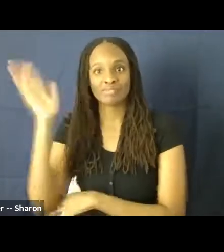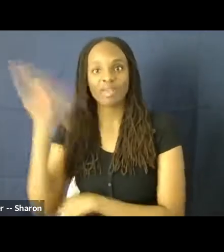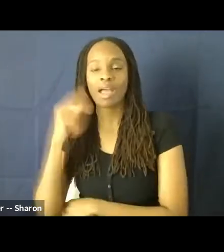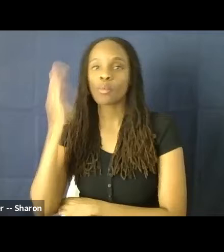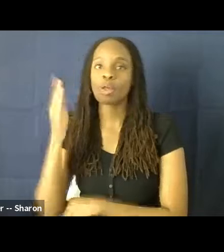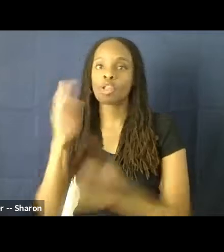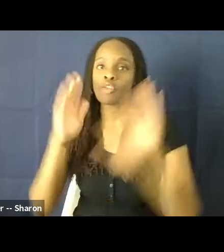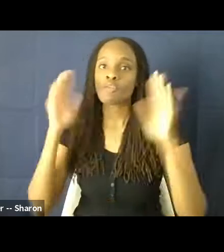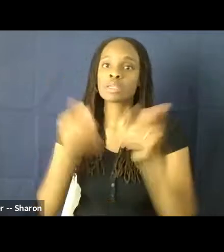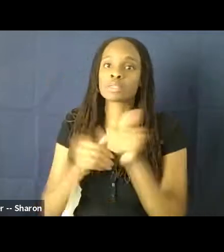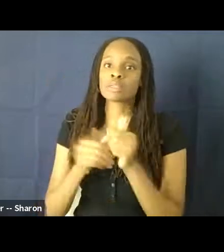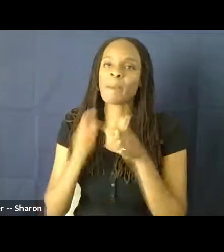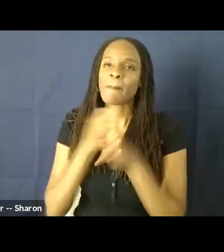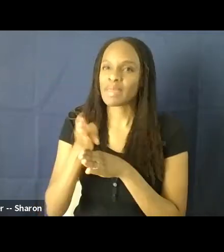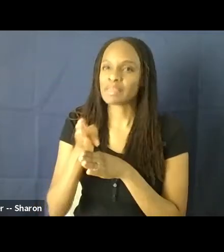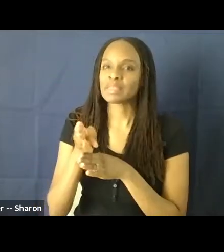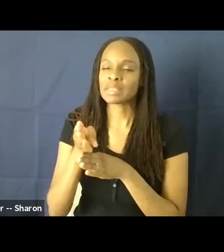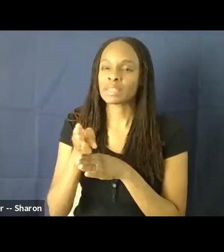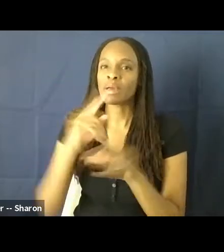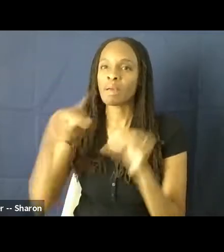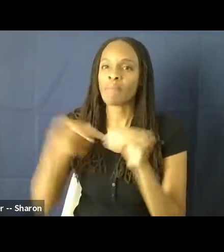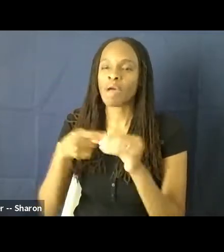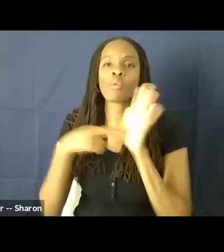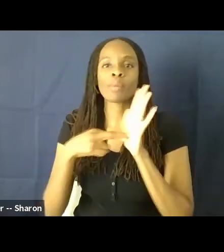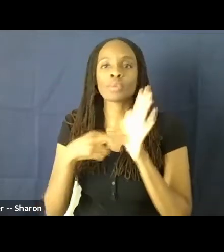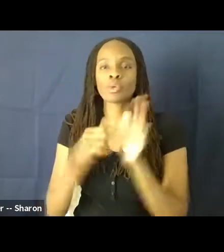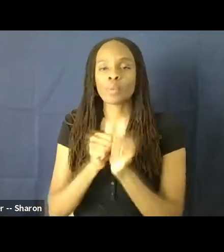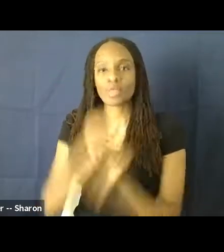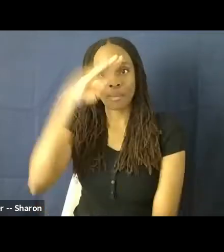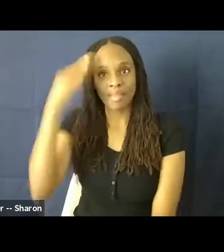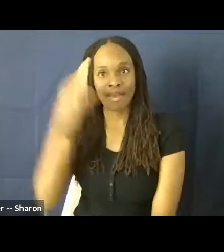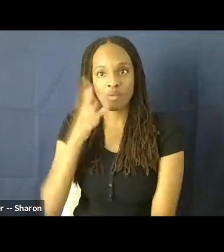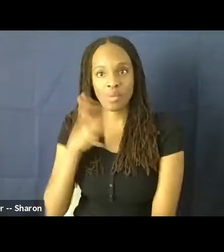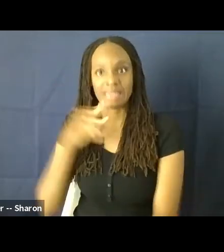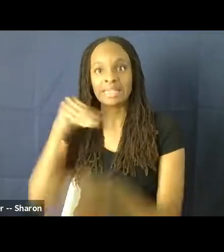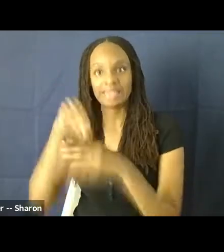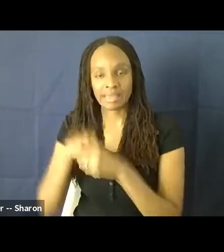mainly on representations of black women in film.